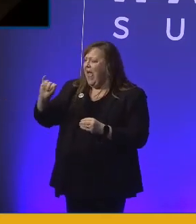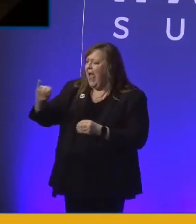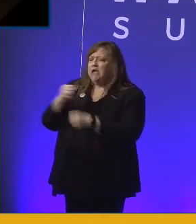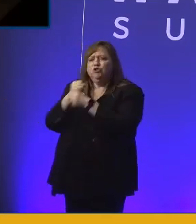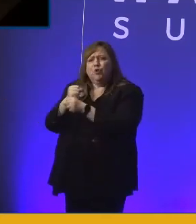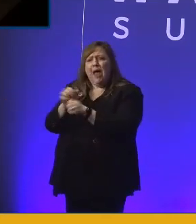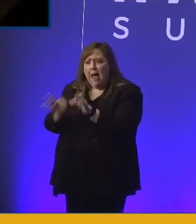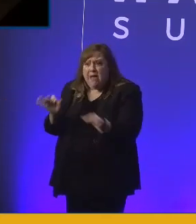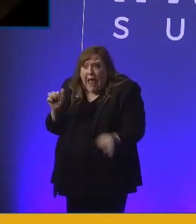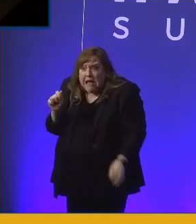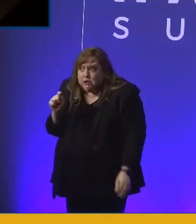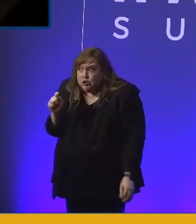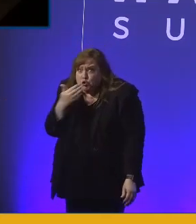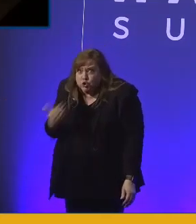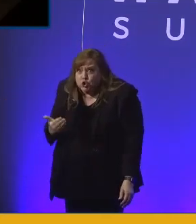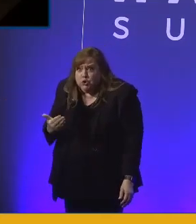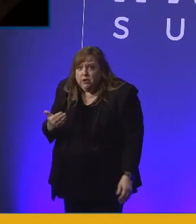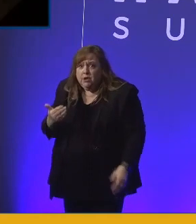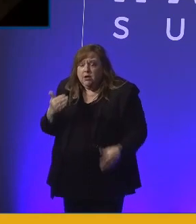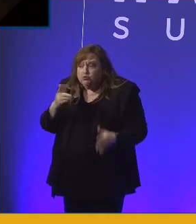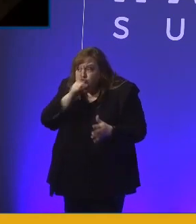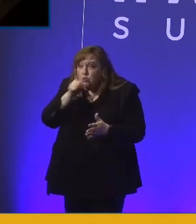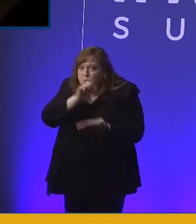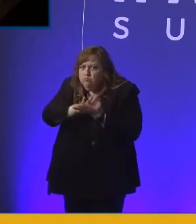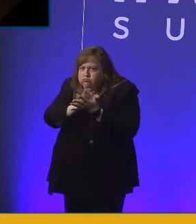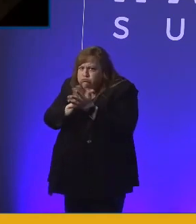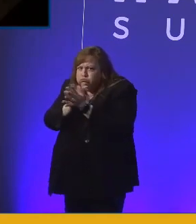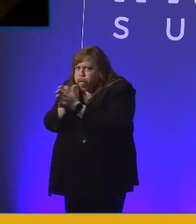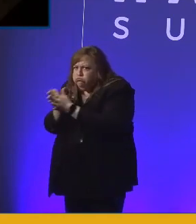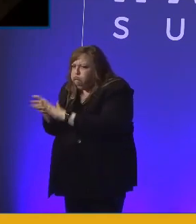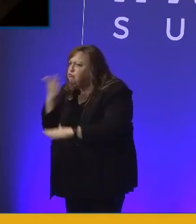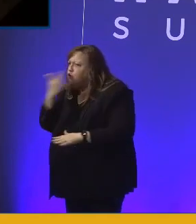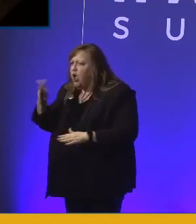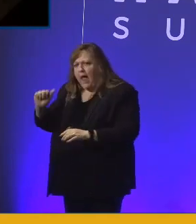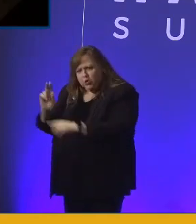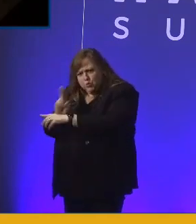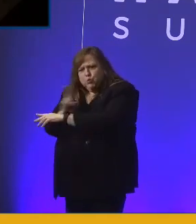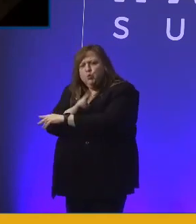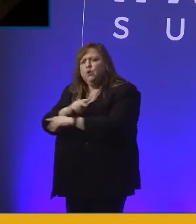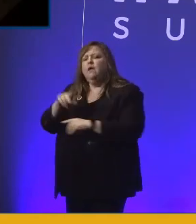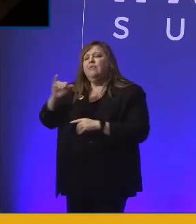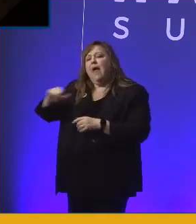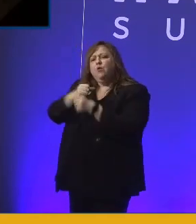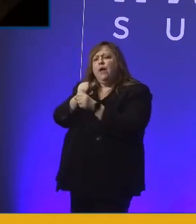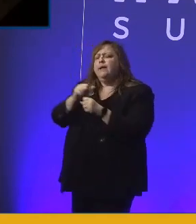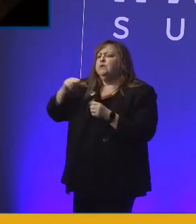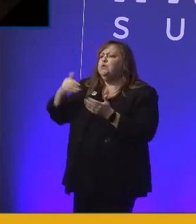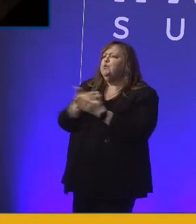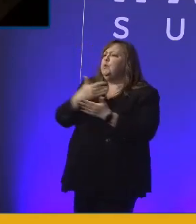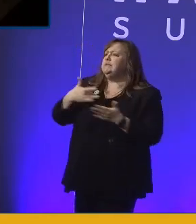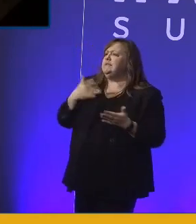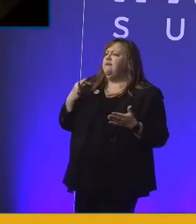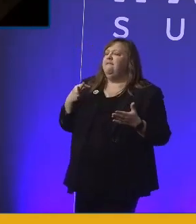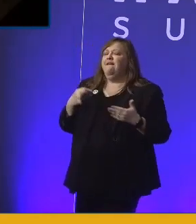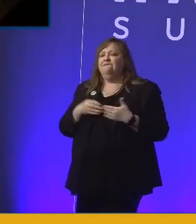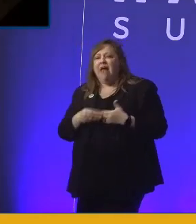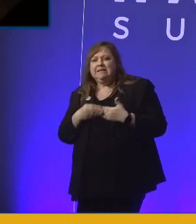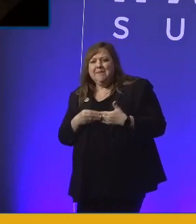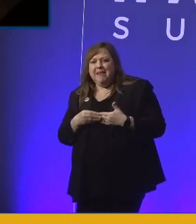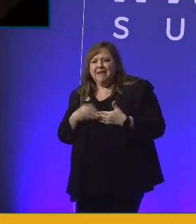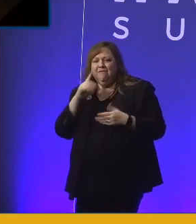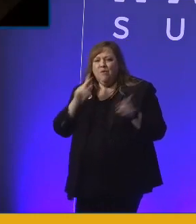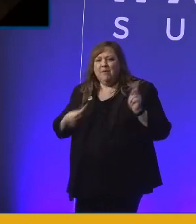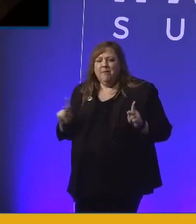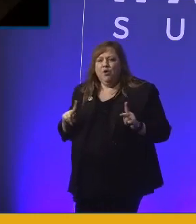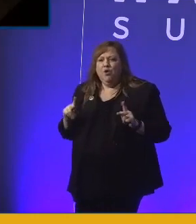captions. And they're good. You know, they're good. They're really becoming good. And they're really becoming usable. And that creates a brand new sense of flexibility for people